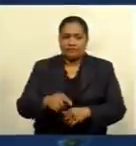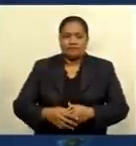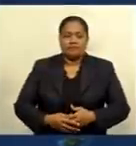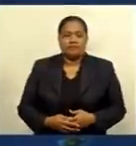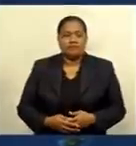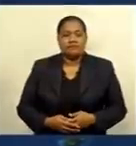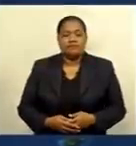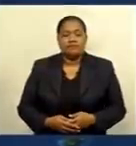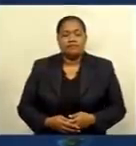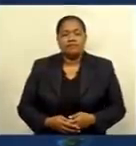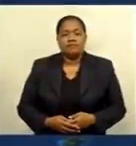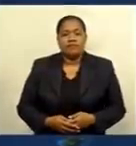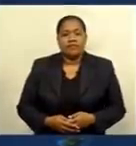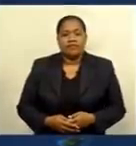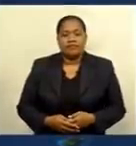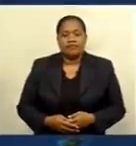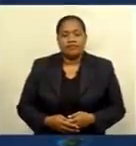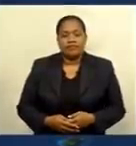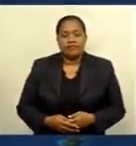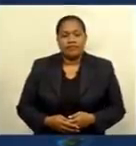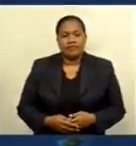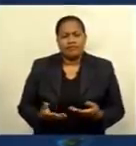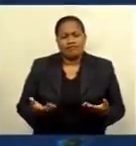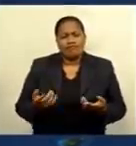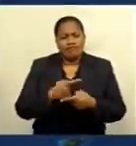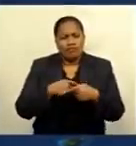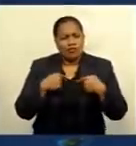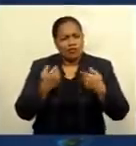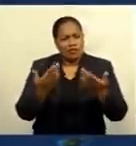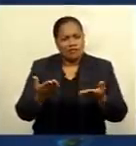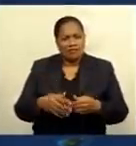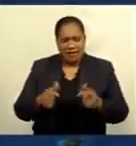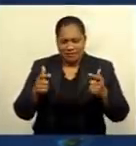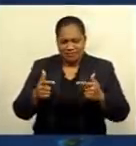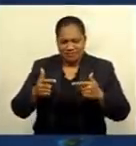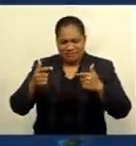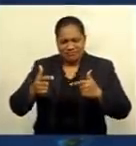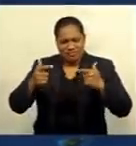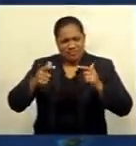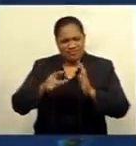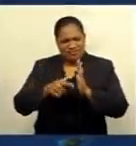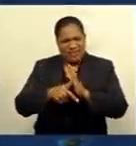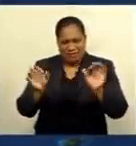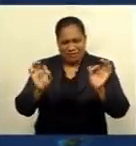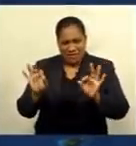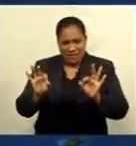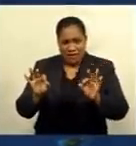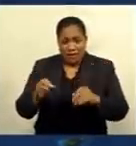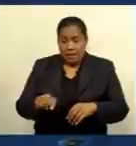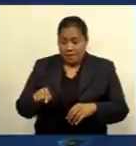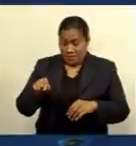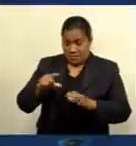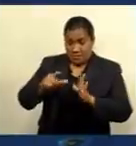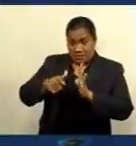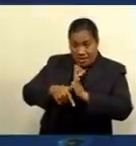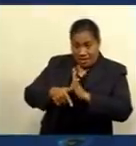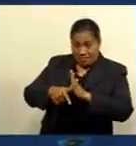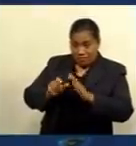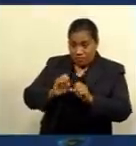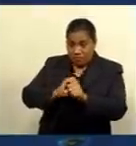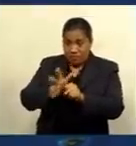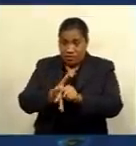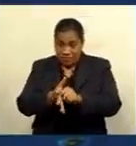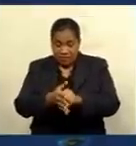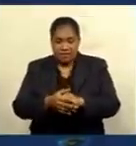Normally it would give unlimited time, but at that time without COVID they can get resupply from the